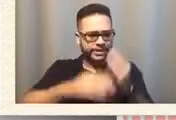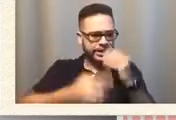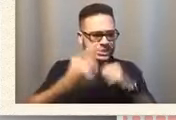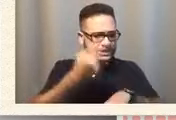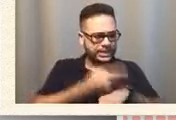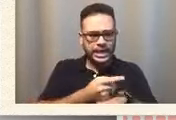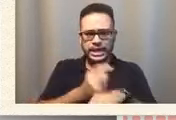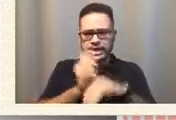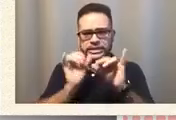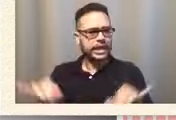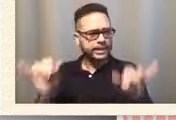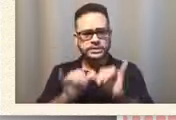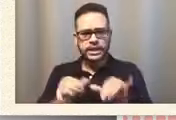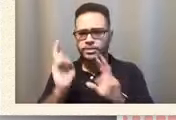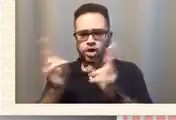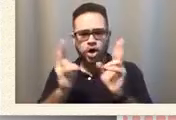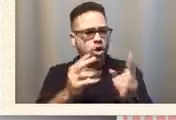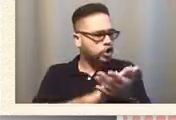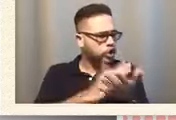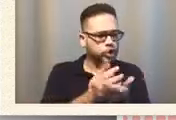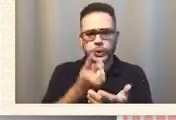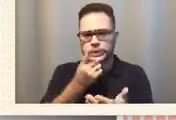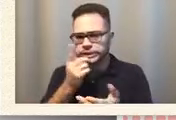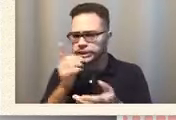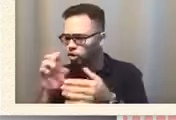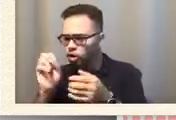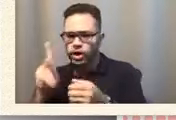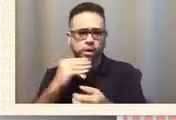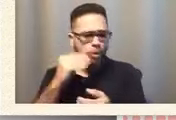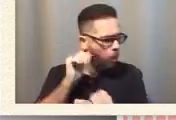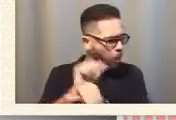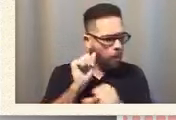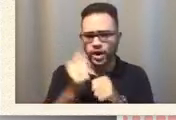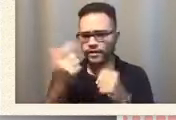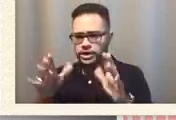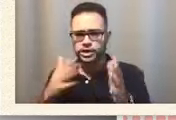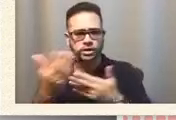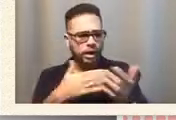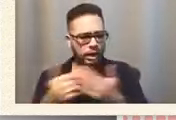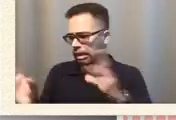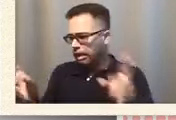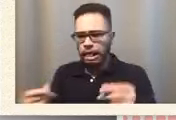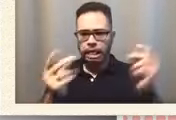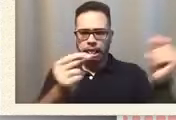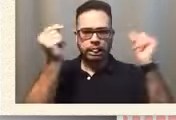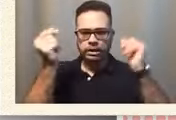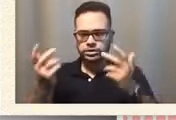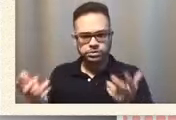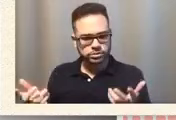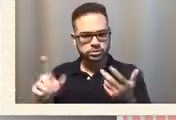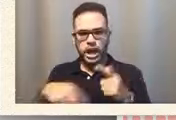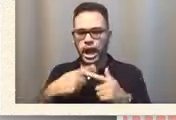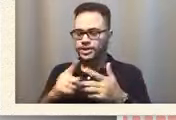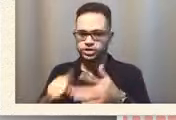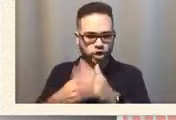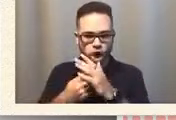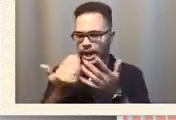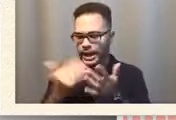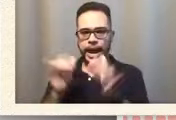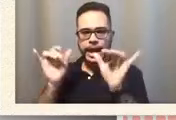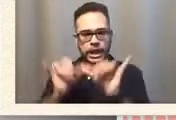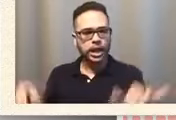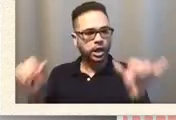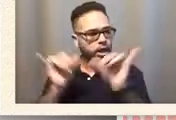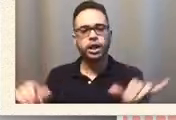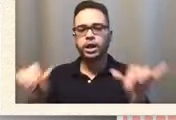routine cooking dinner making it okay did you see your homework yes we did it fine it's all over and then it's the routine again and again and you